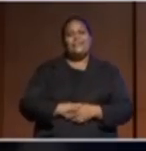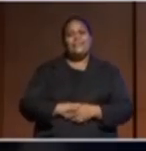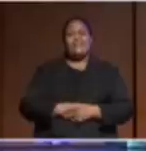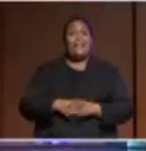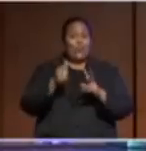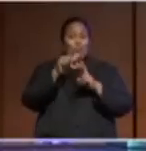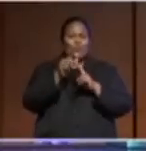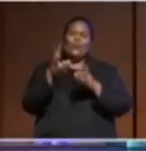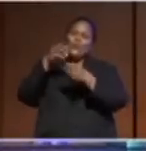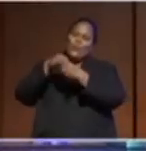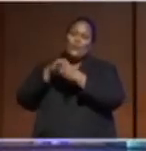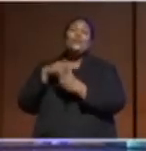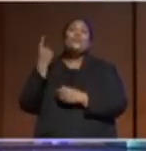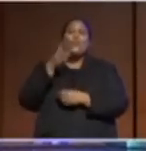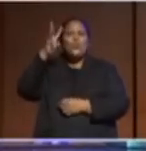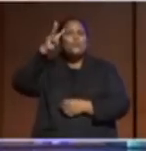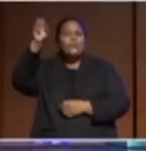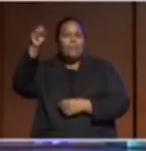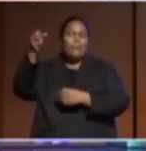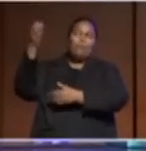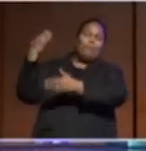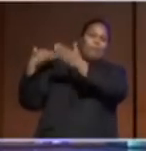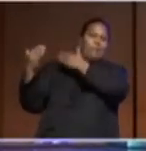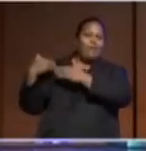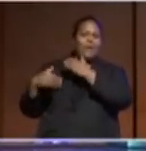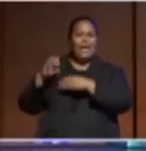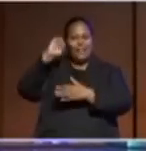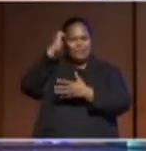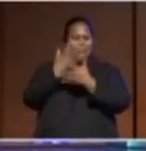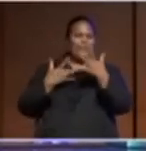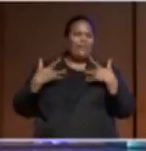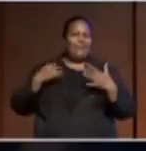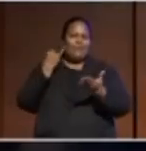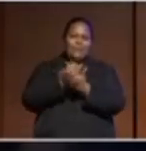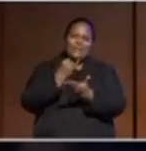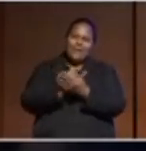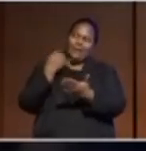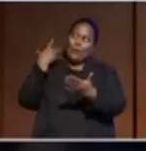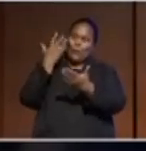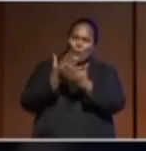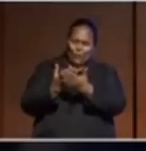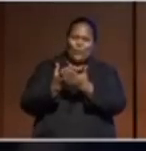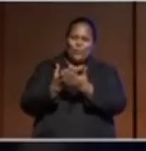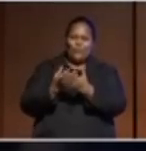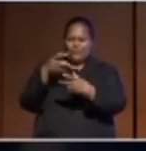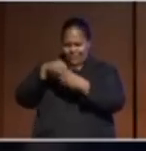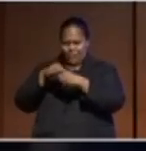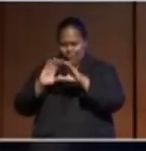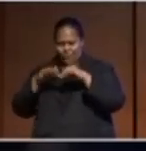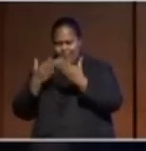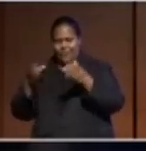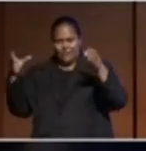have the experience of life and mistakes made by politicians many times over.